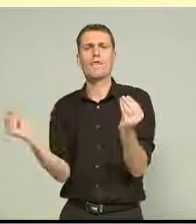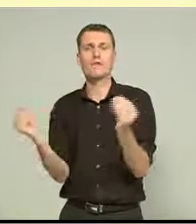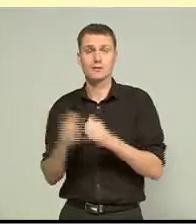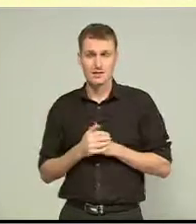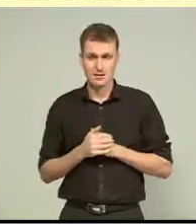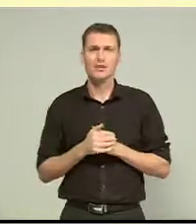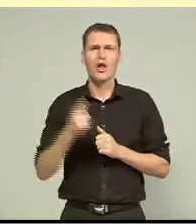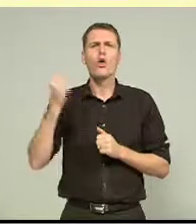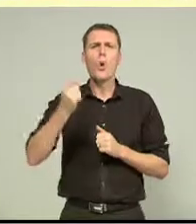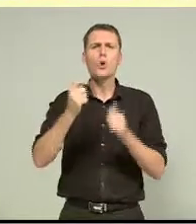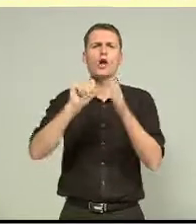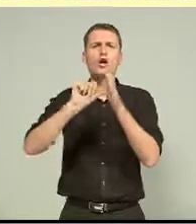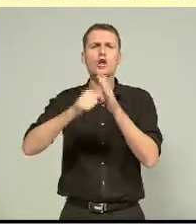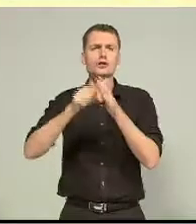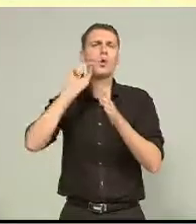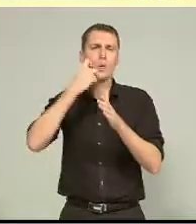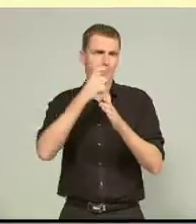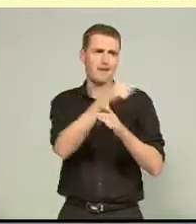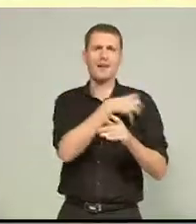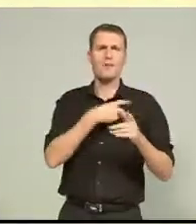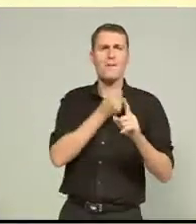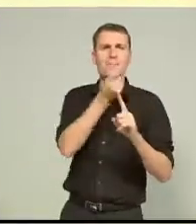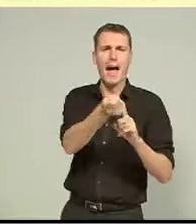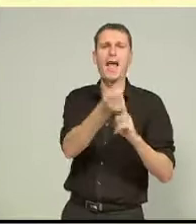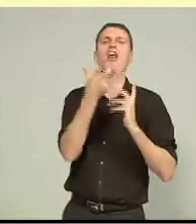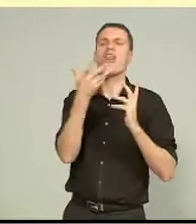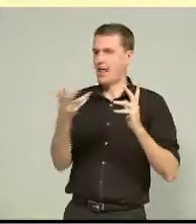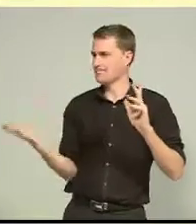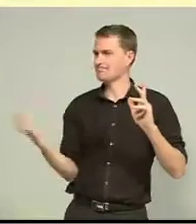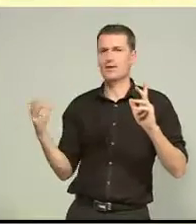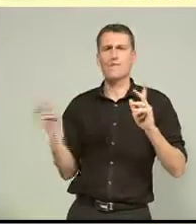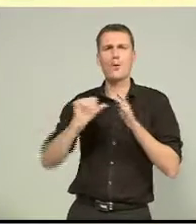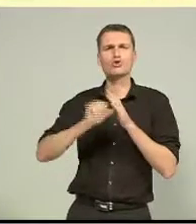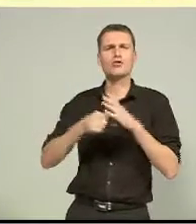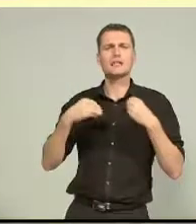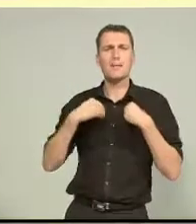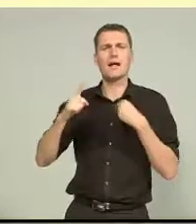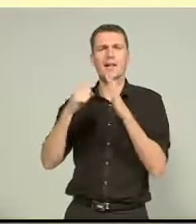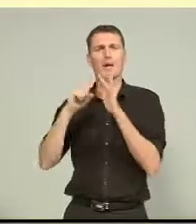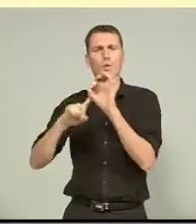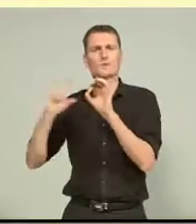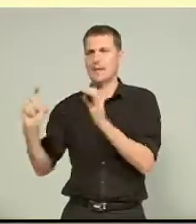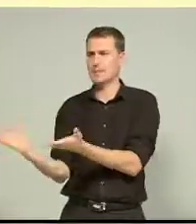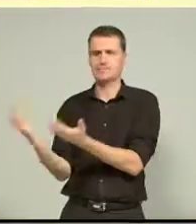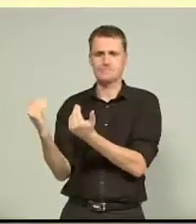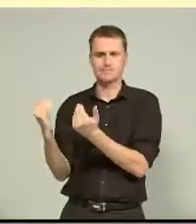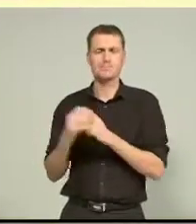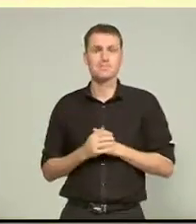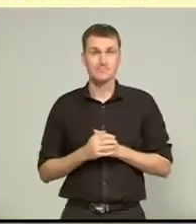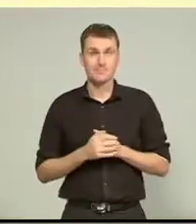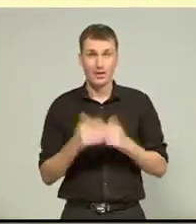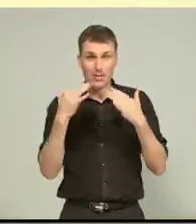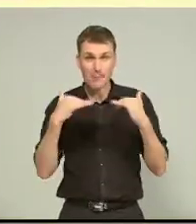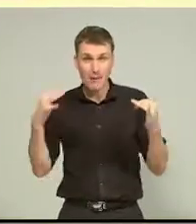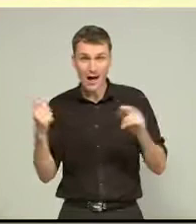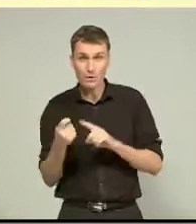be covered by the Crown. The fees would then be recouped from the insurance companies and EQC. It won't cost the public a cent. It will